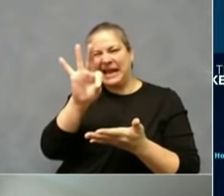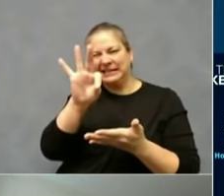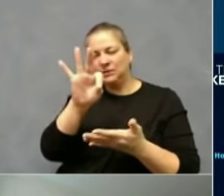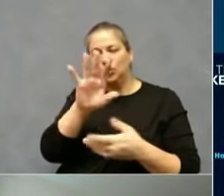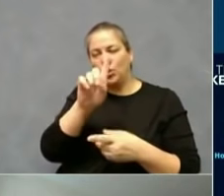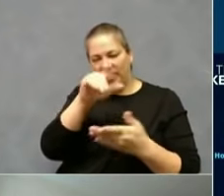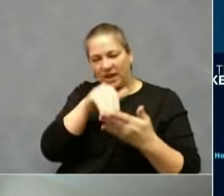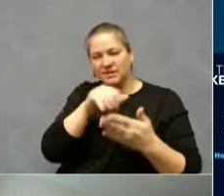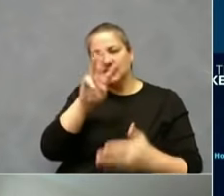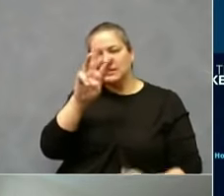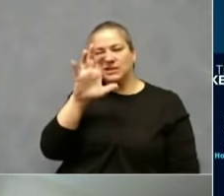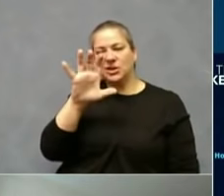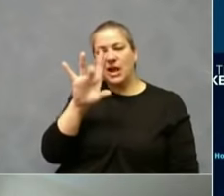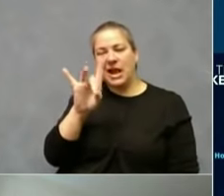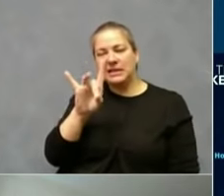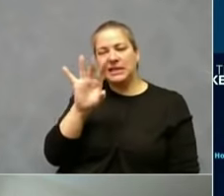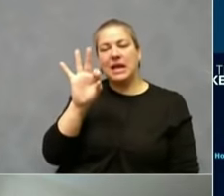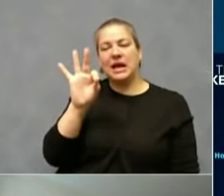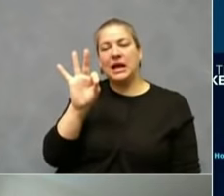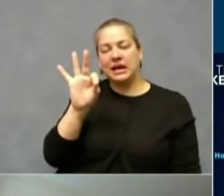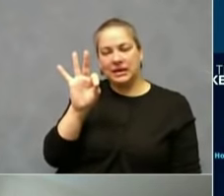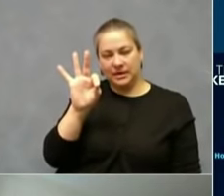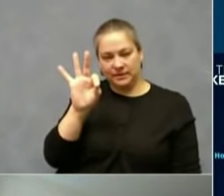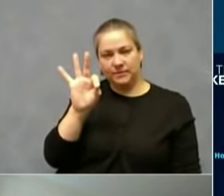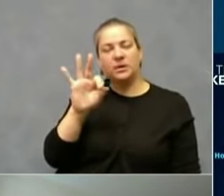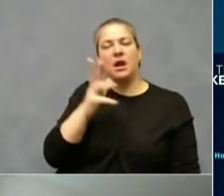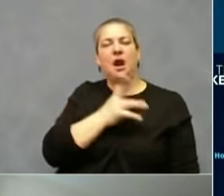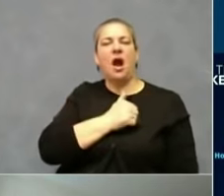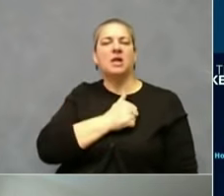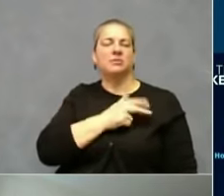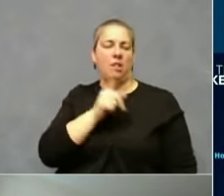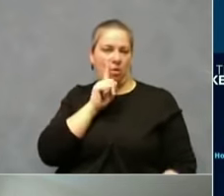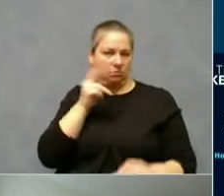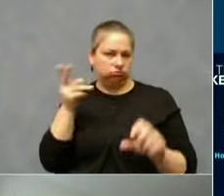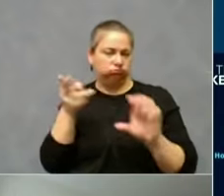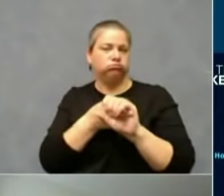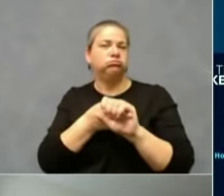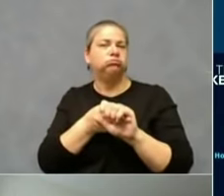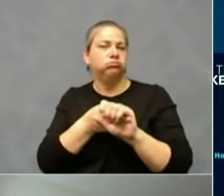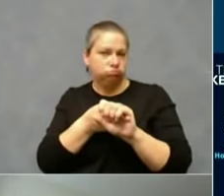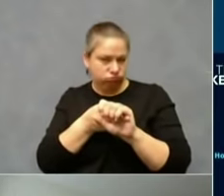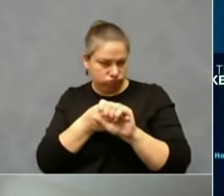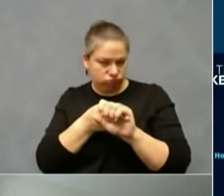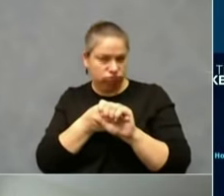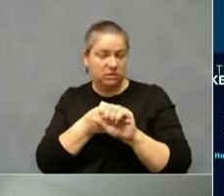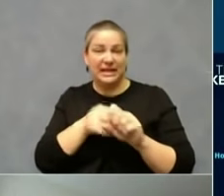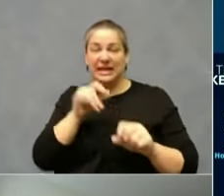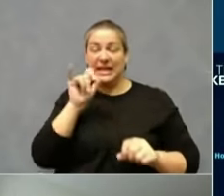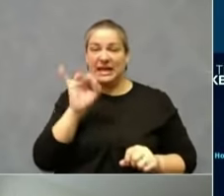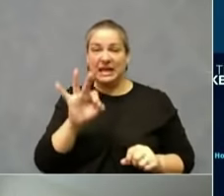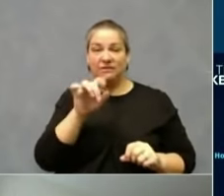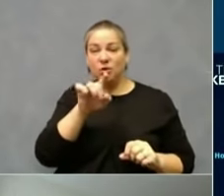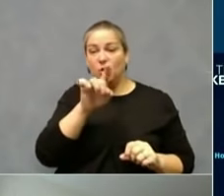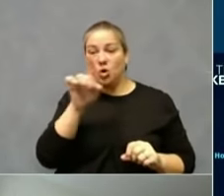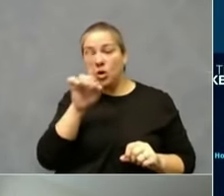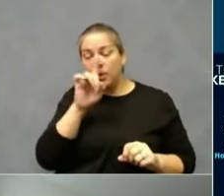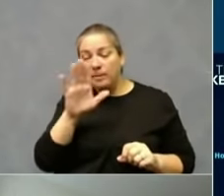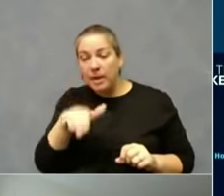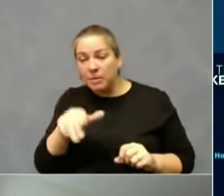1,689 active hospitalizations total. If you go all the way to the bottom there in the green,